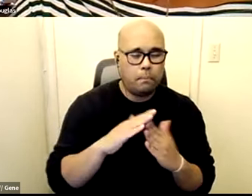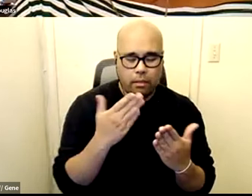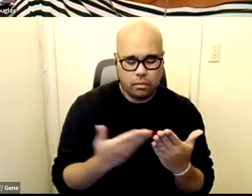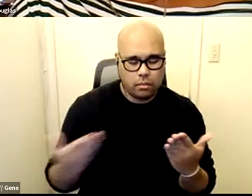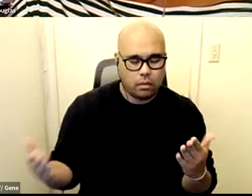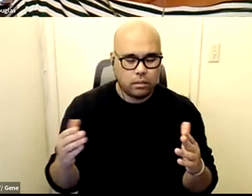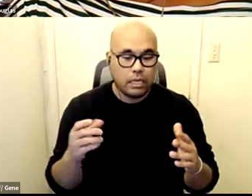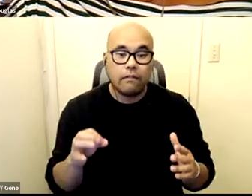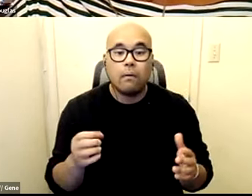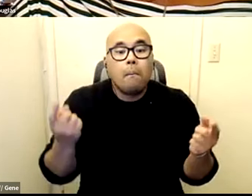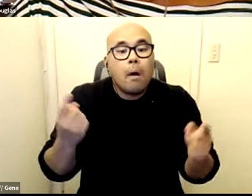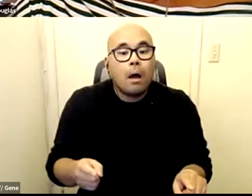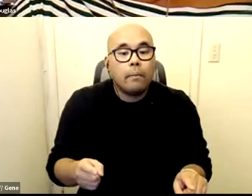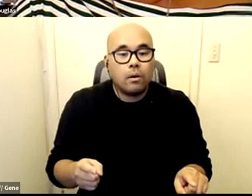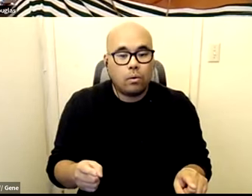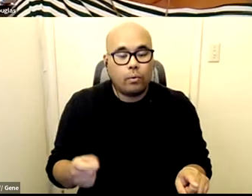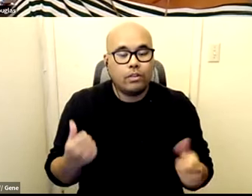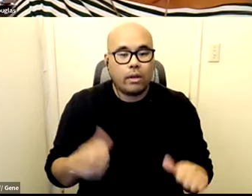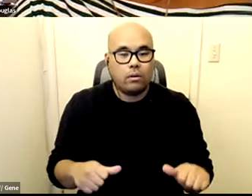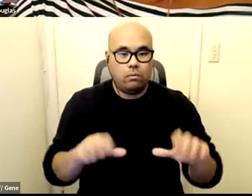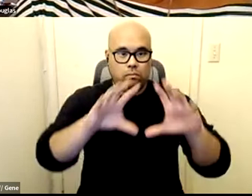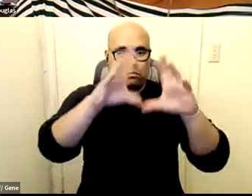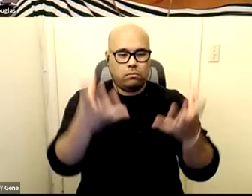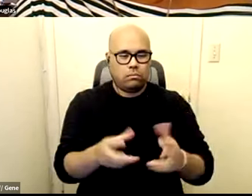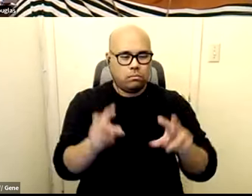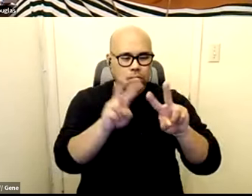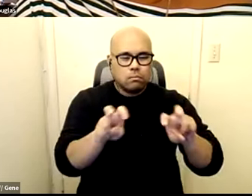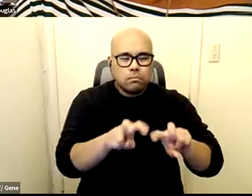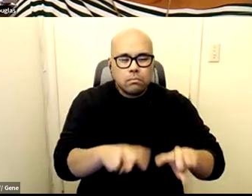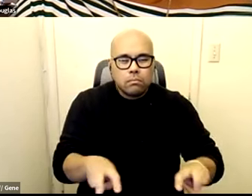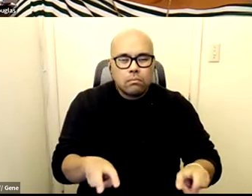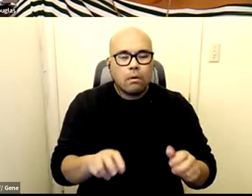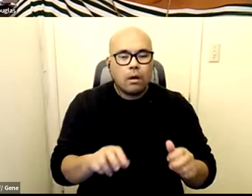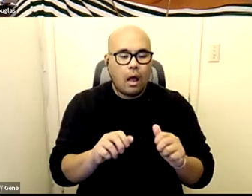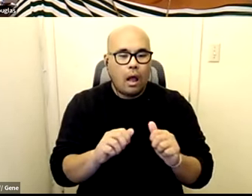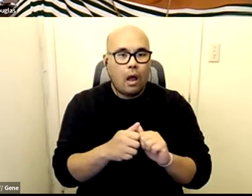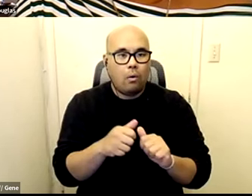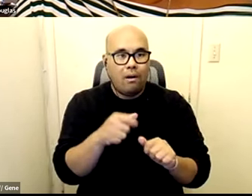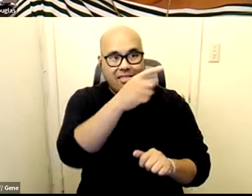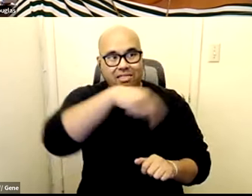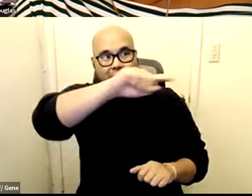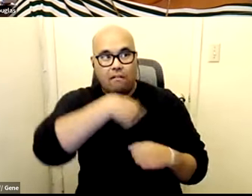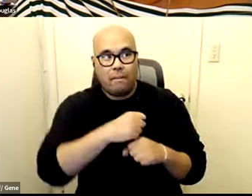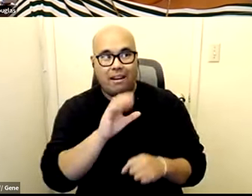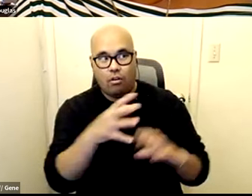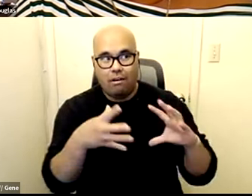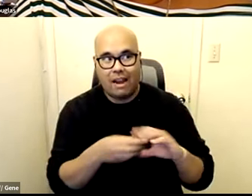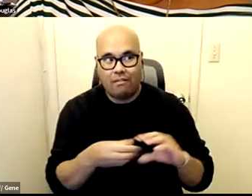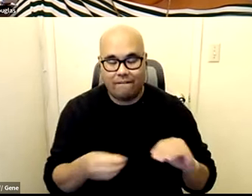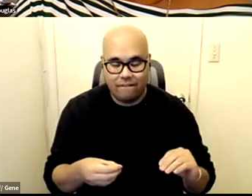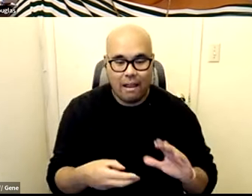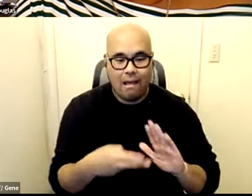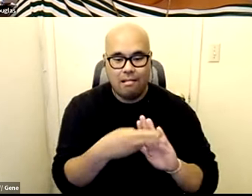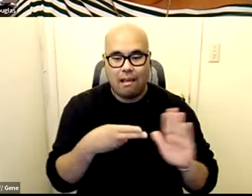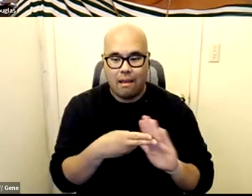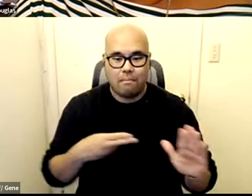this like under an an umbrella and the way that they have created their narrative and labeling